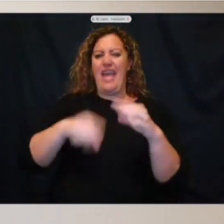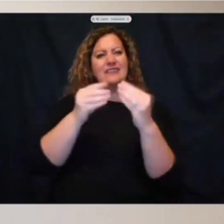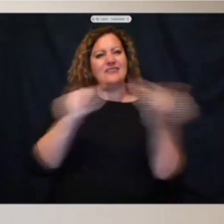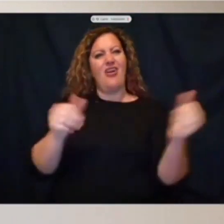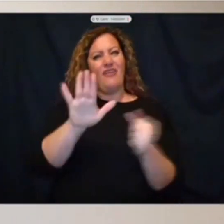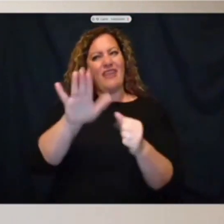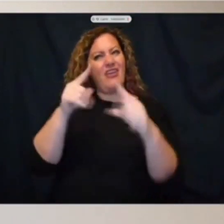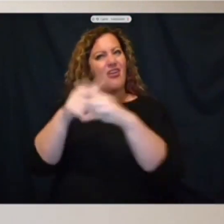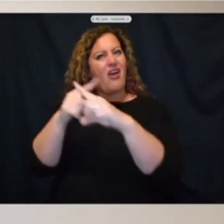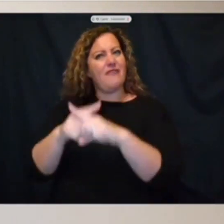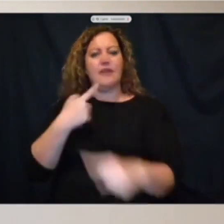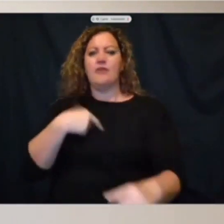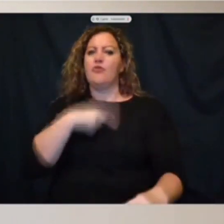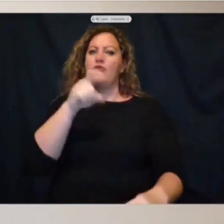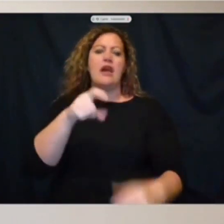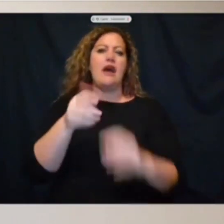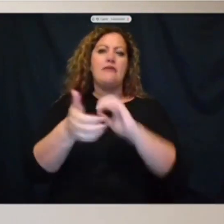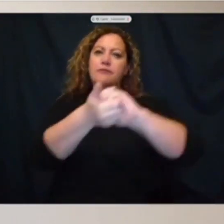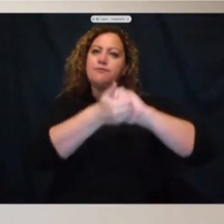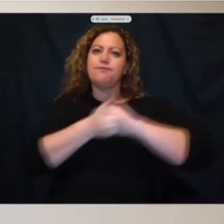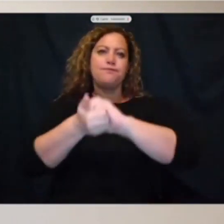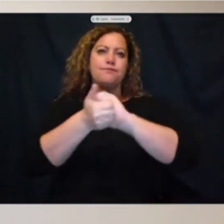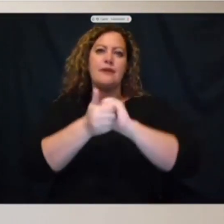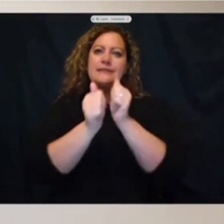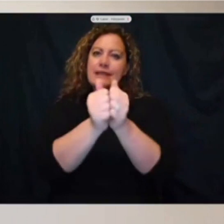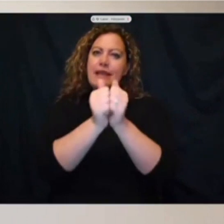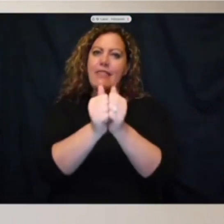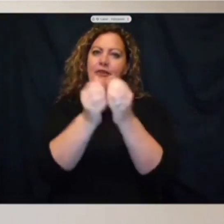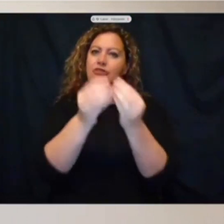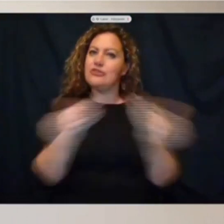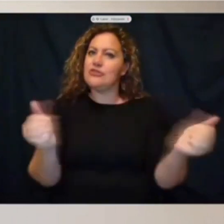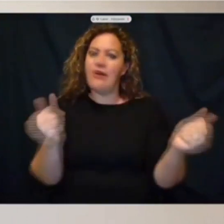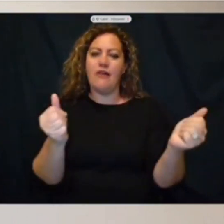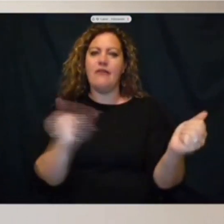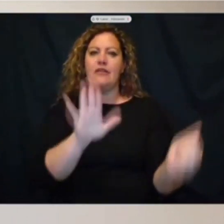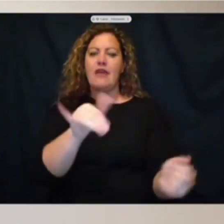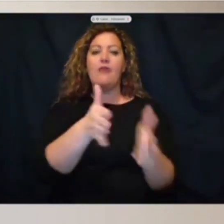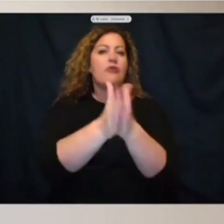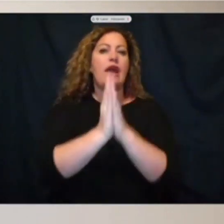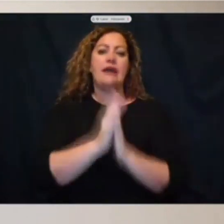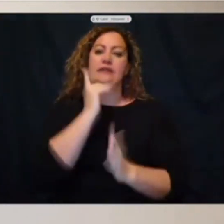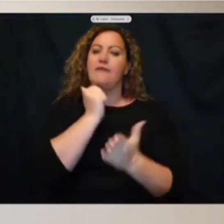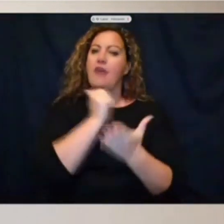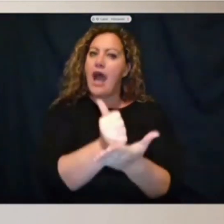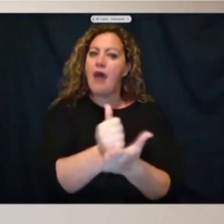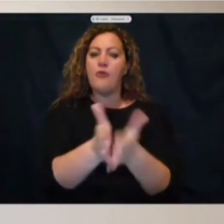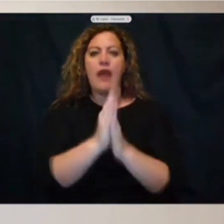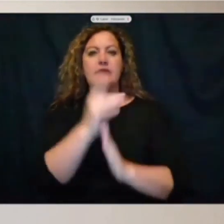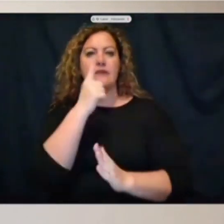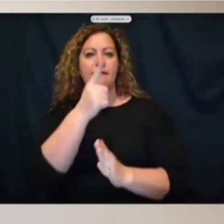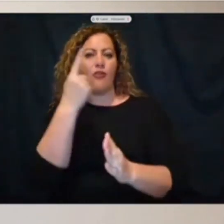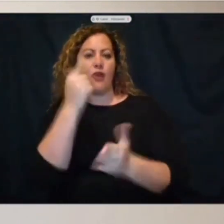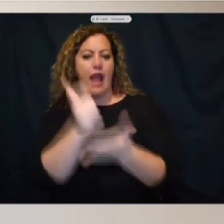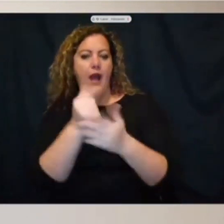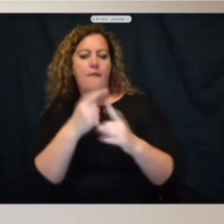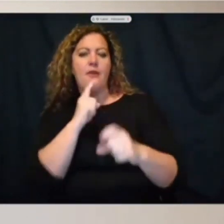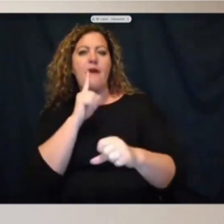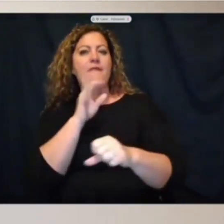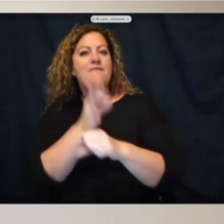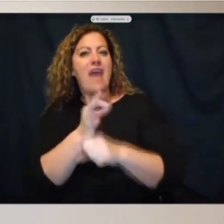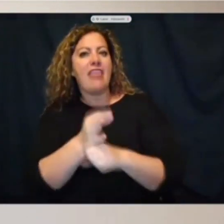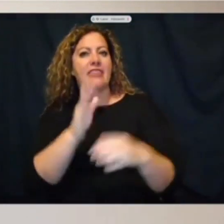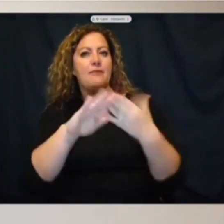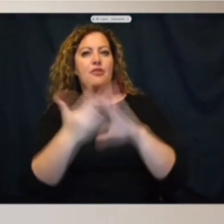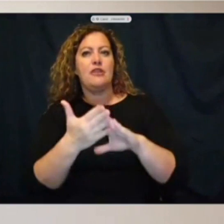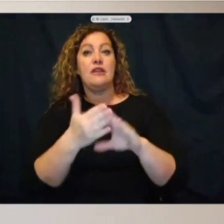got to work together to resolve. We're asking for help. We're asking for help from our faith community. We're asking for help from our neighborhood leaders,